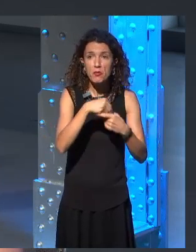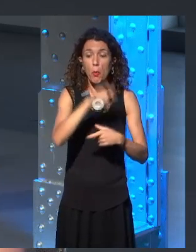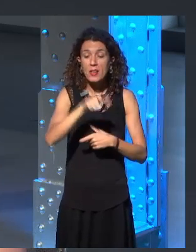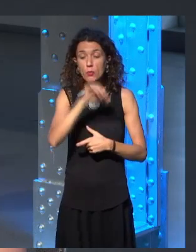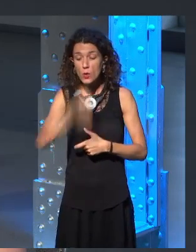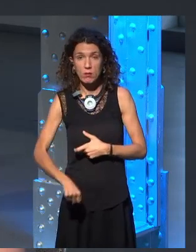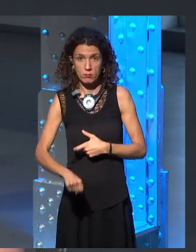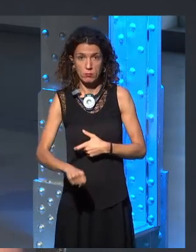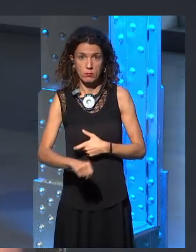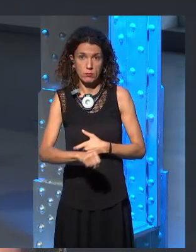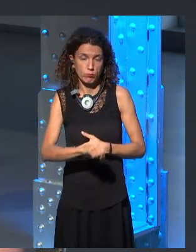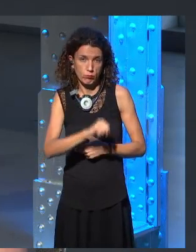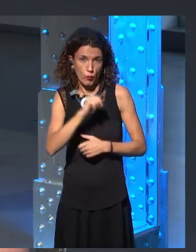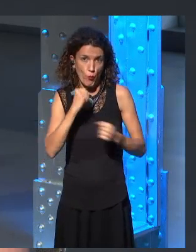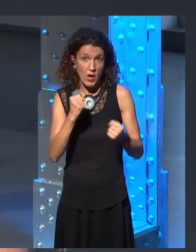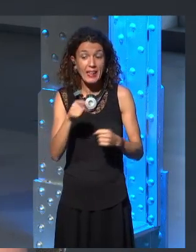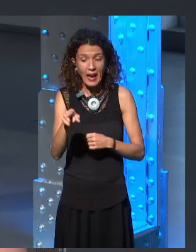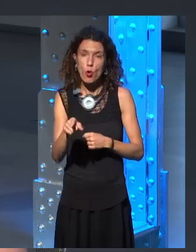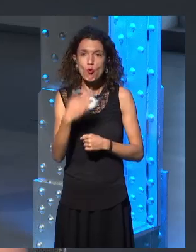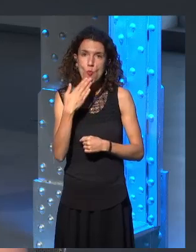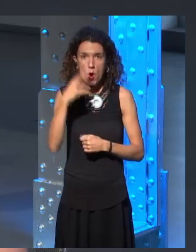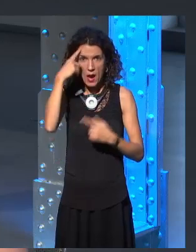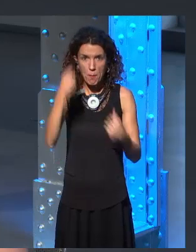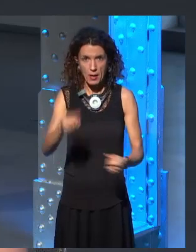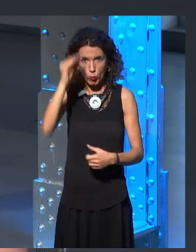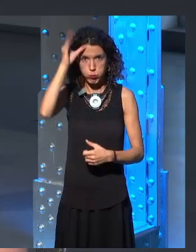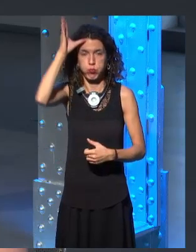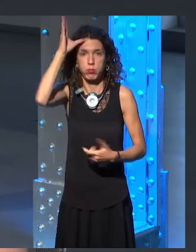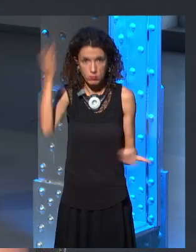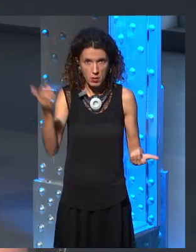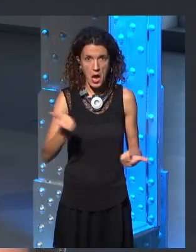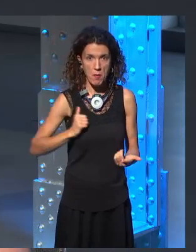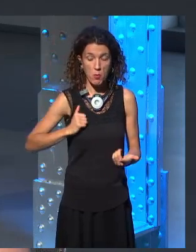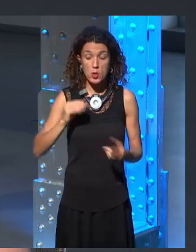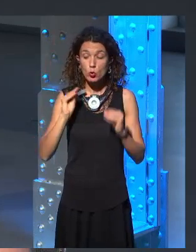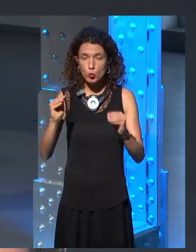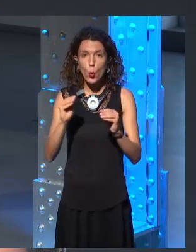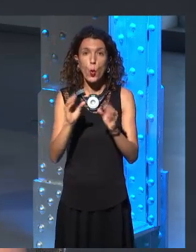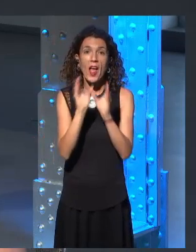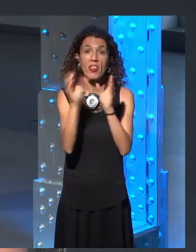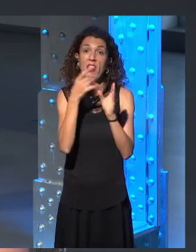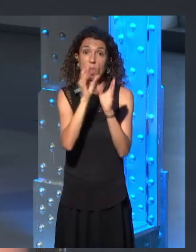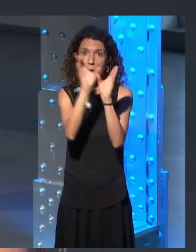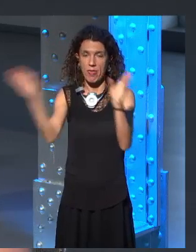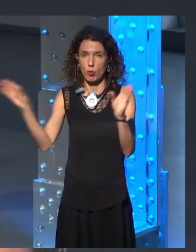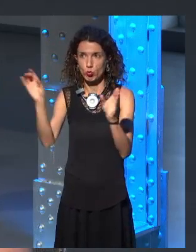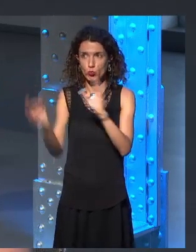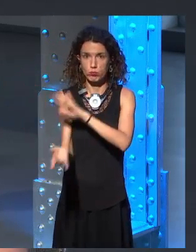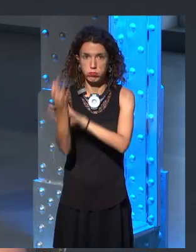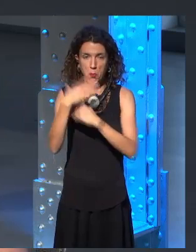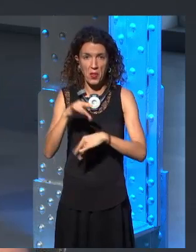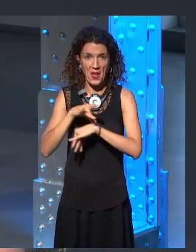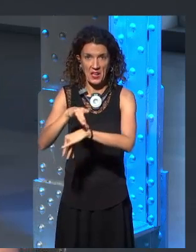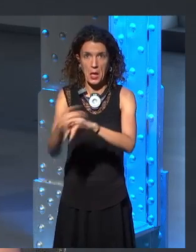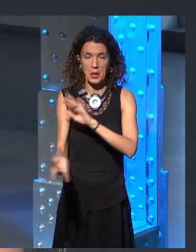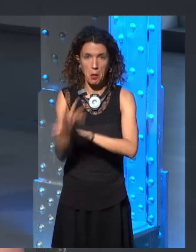experts and end up collaborating on these sort of guide books and extra